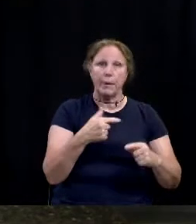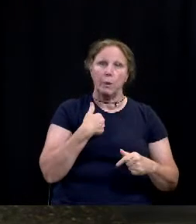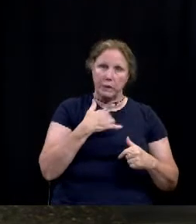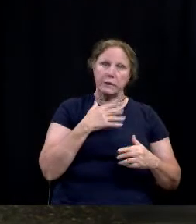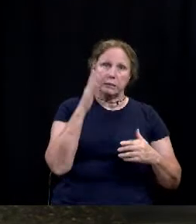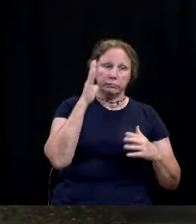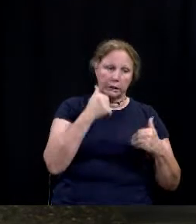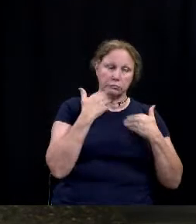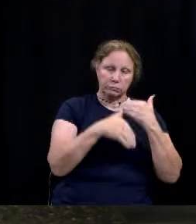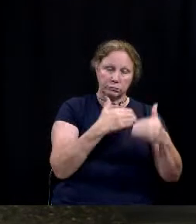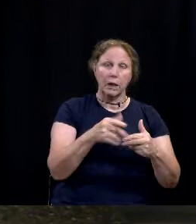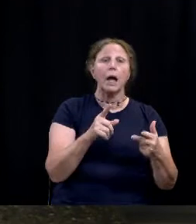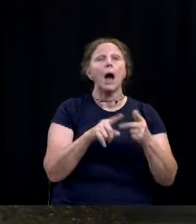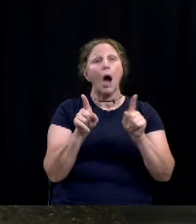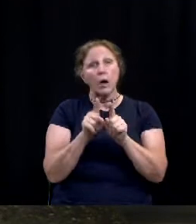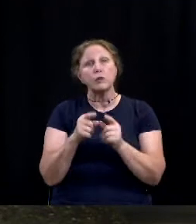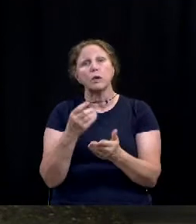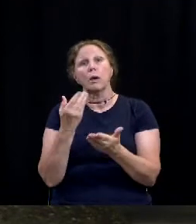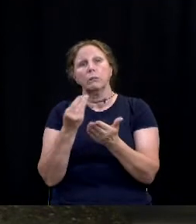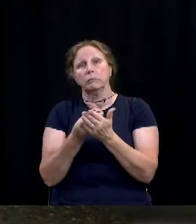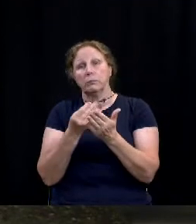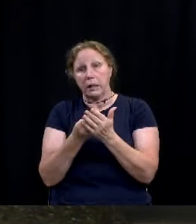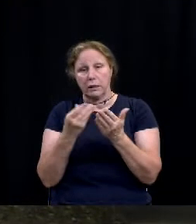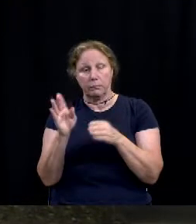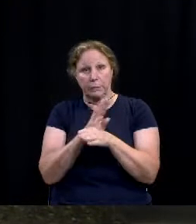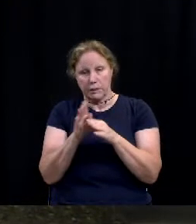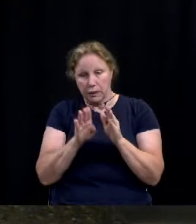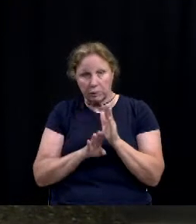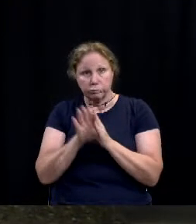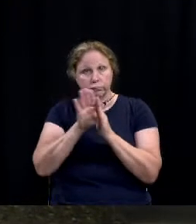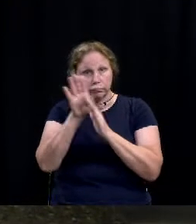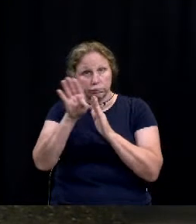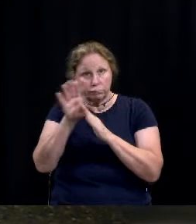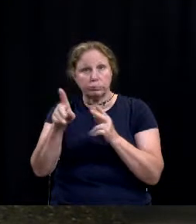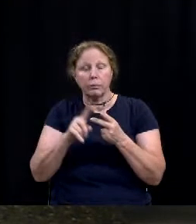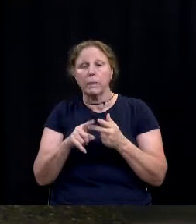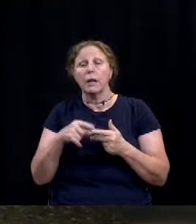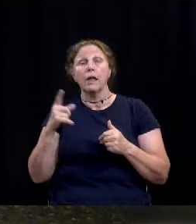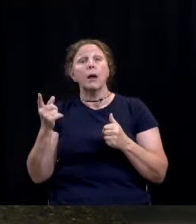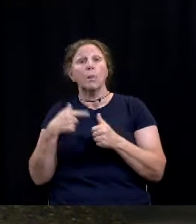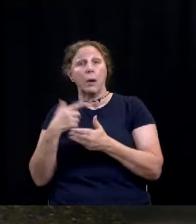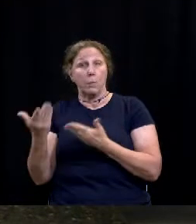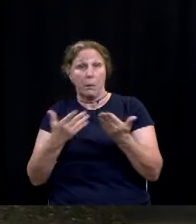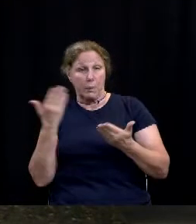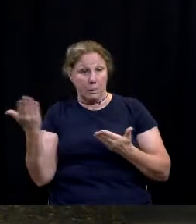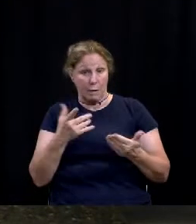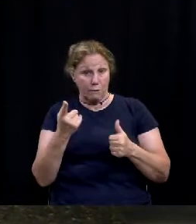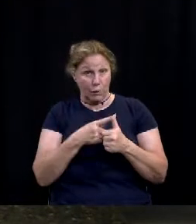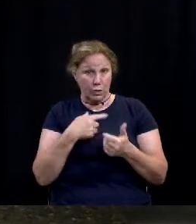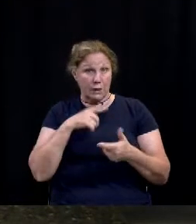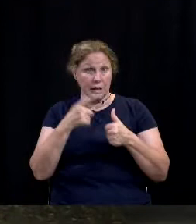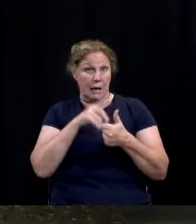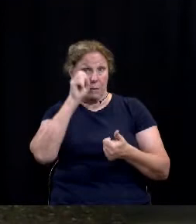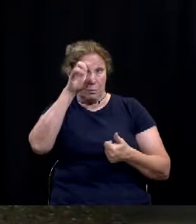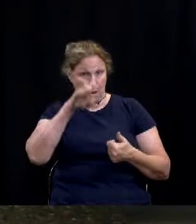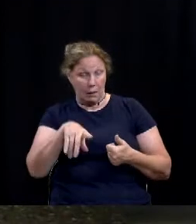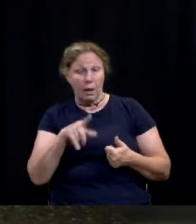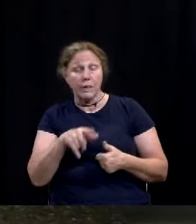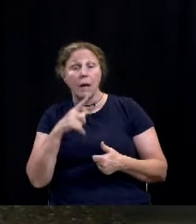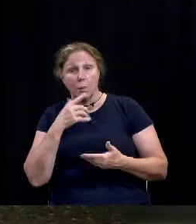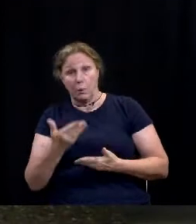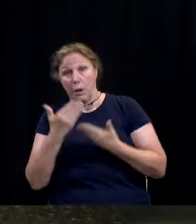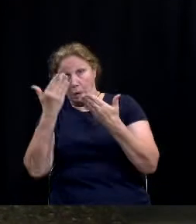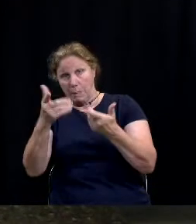economic development. Staff does bring this forward with our recommendation on first reading and for their significant work in this project.